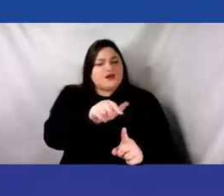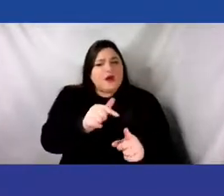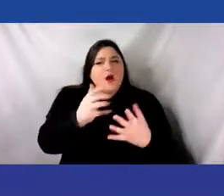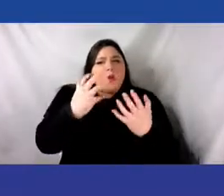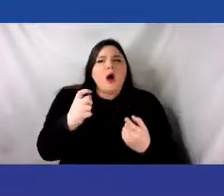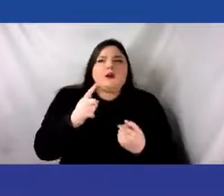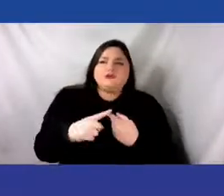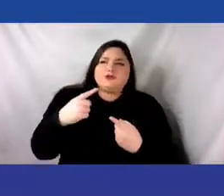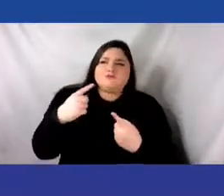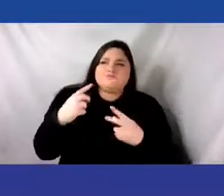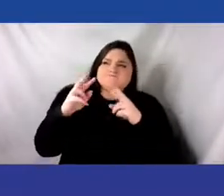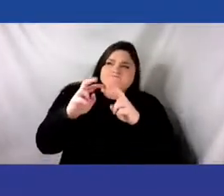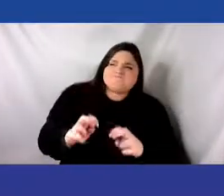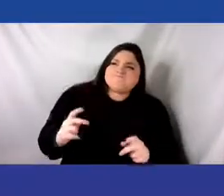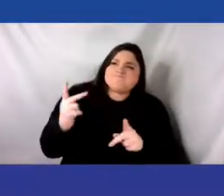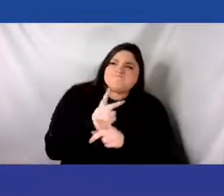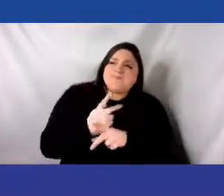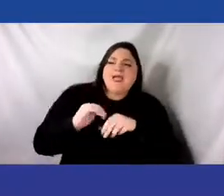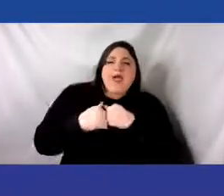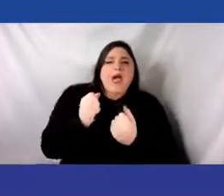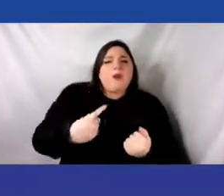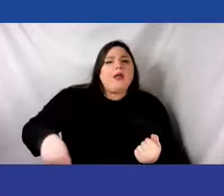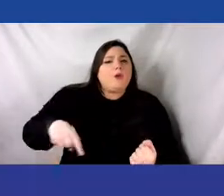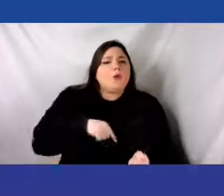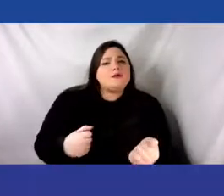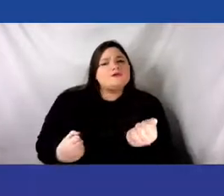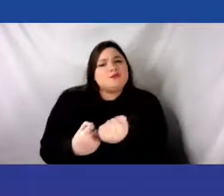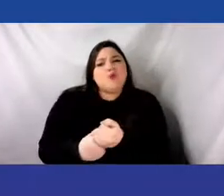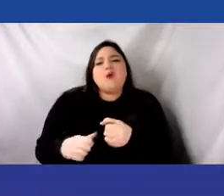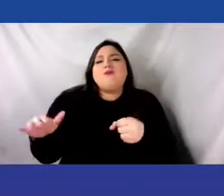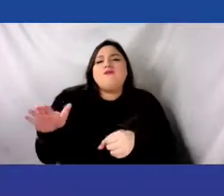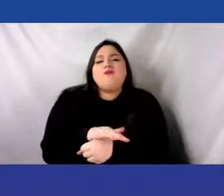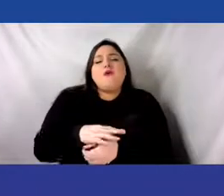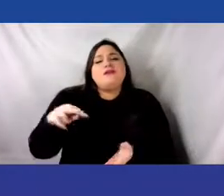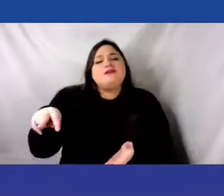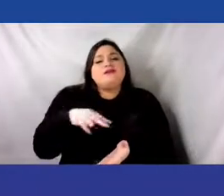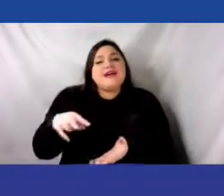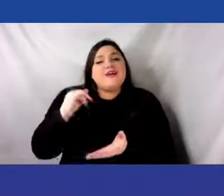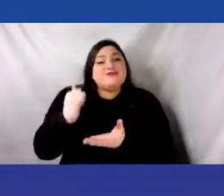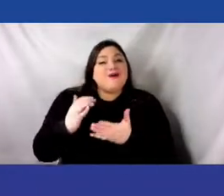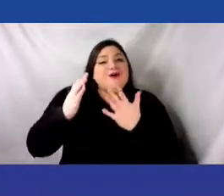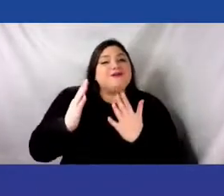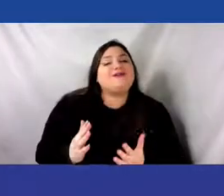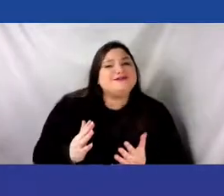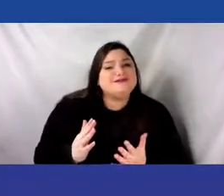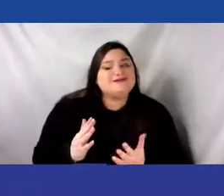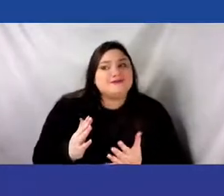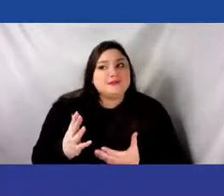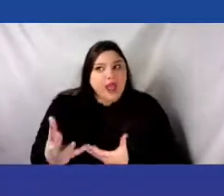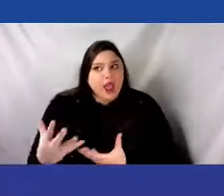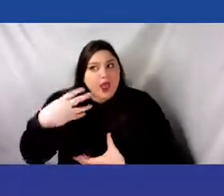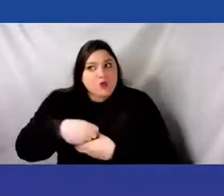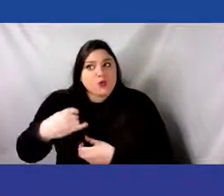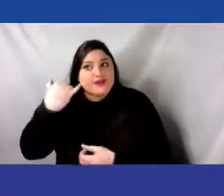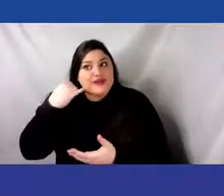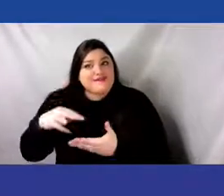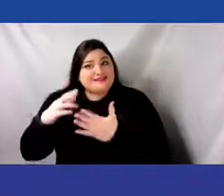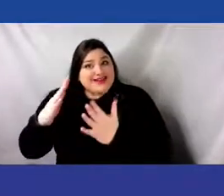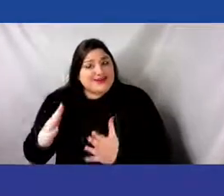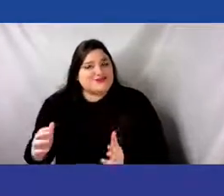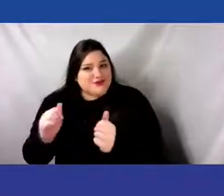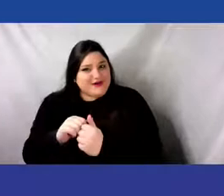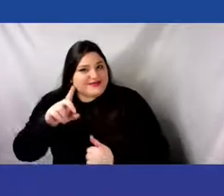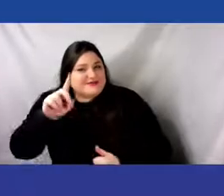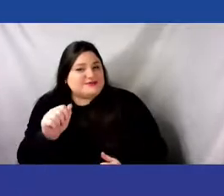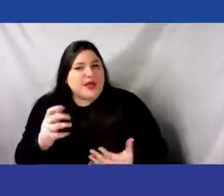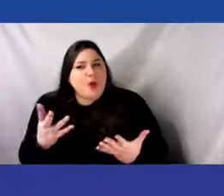including when dancing with disability? What does it mean to live